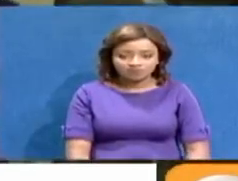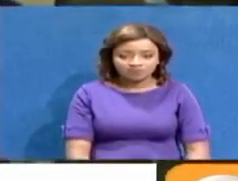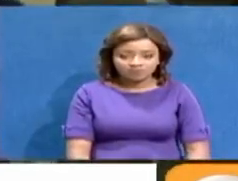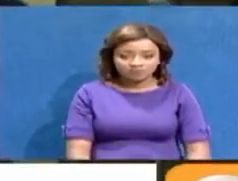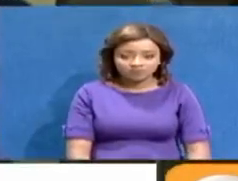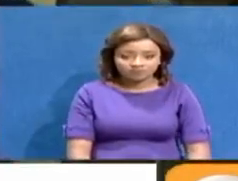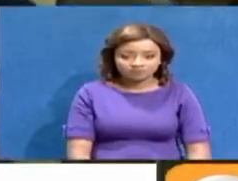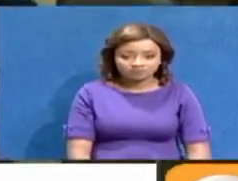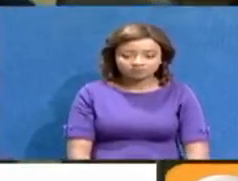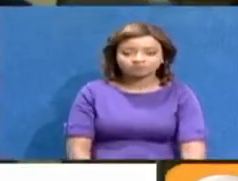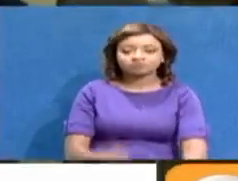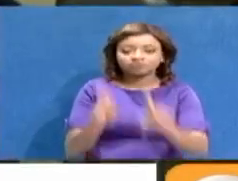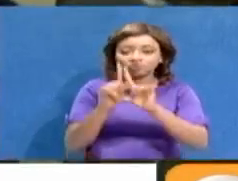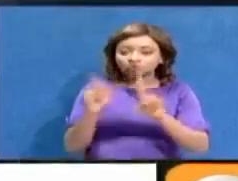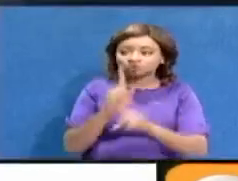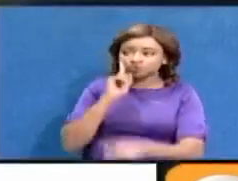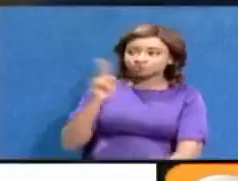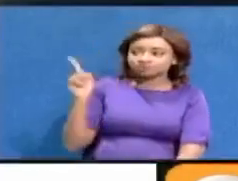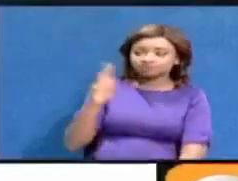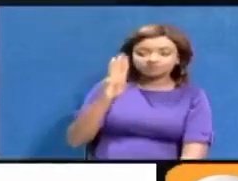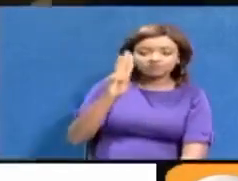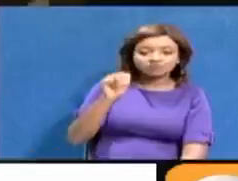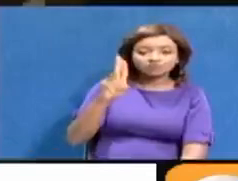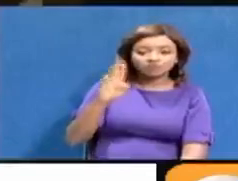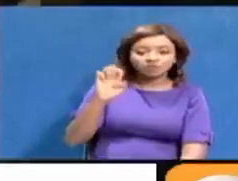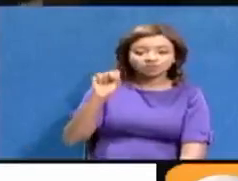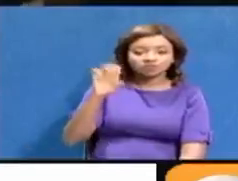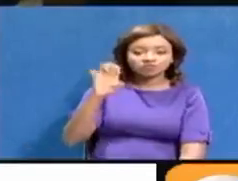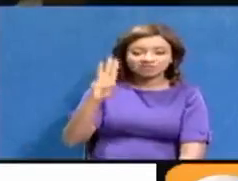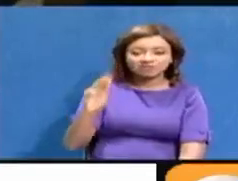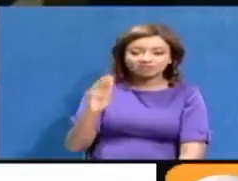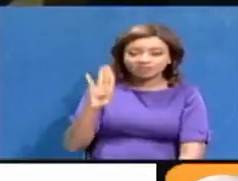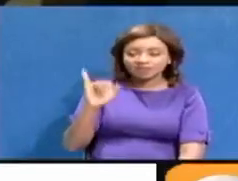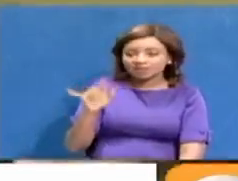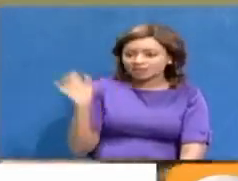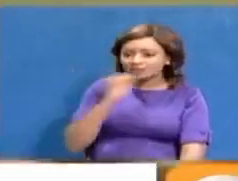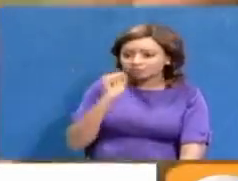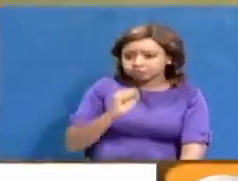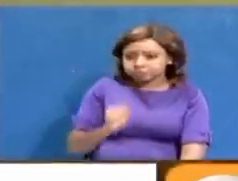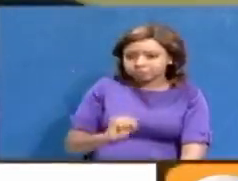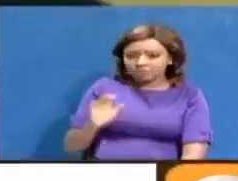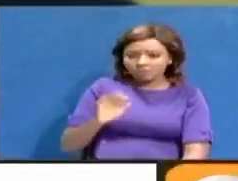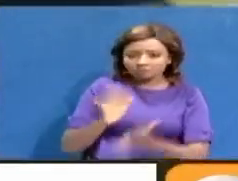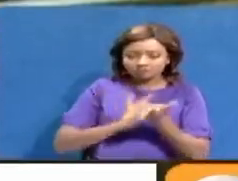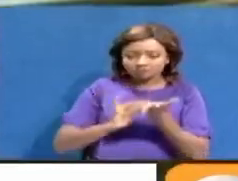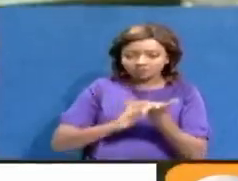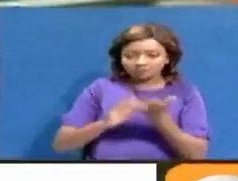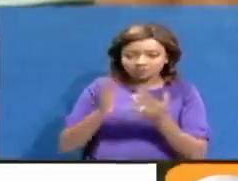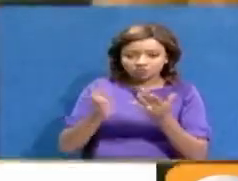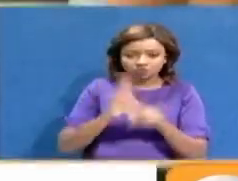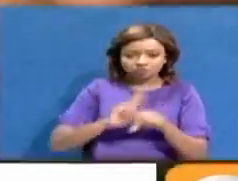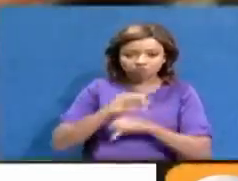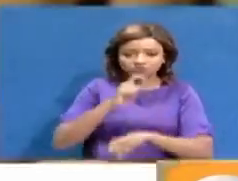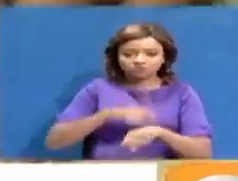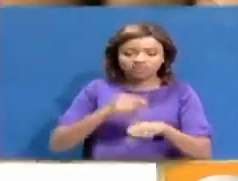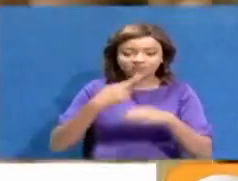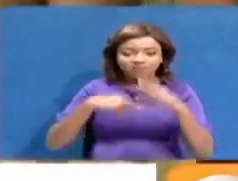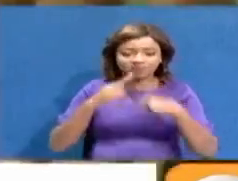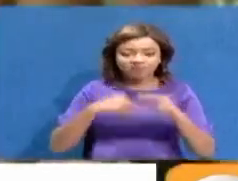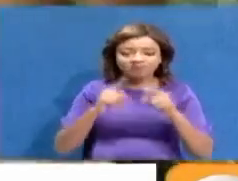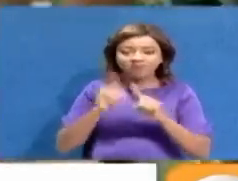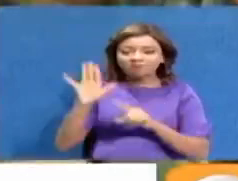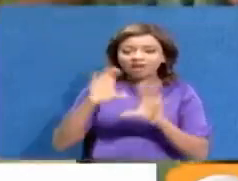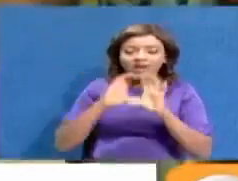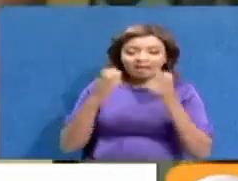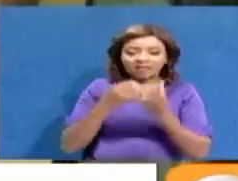Musambi, unlike other students, is using a mechanical braille to revise. His class was unfortunately not in the